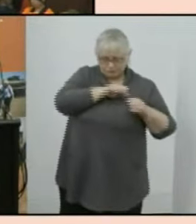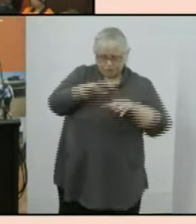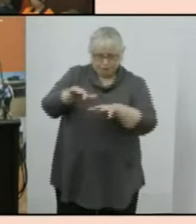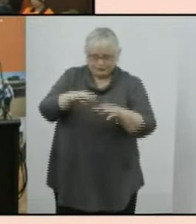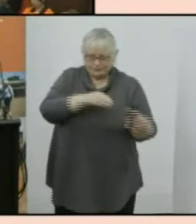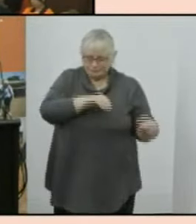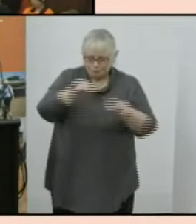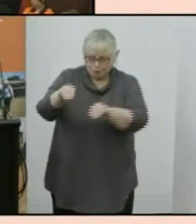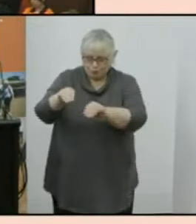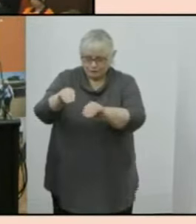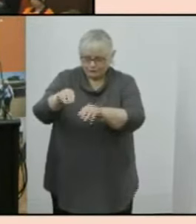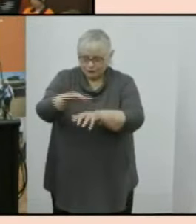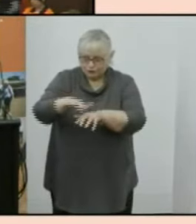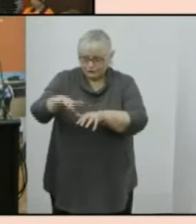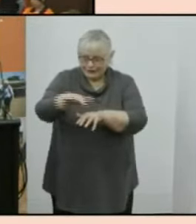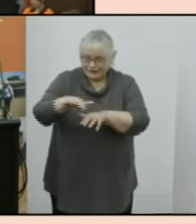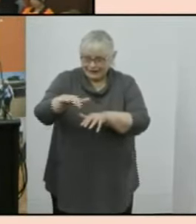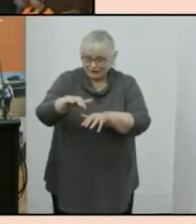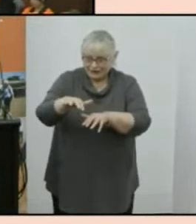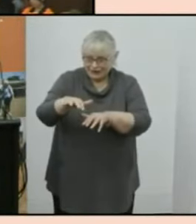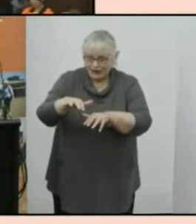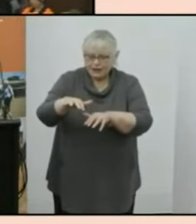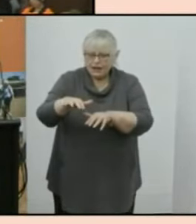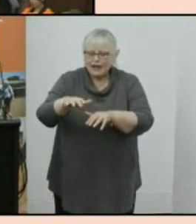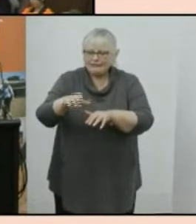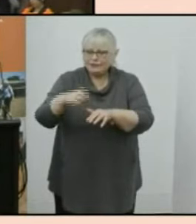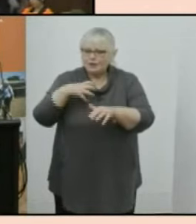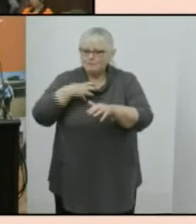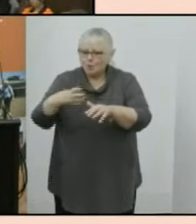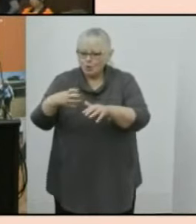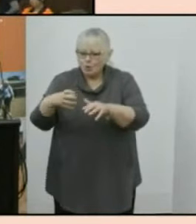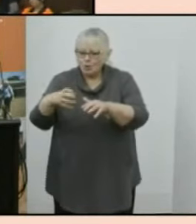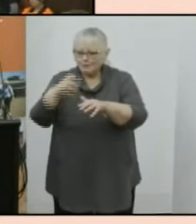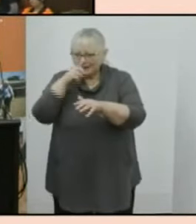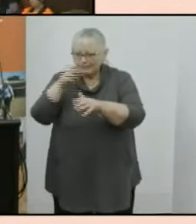and more housing being committed to with mortgages